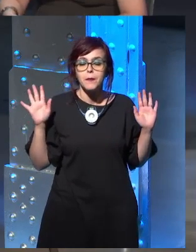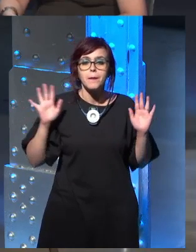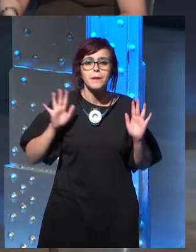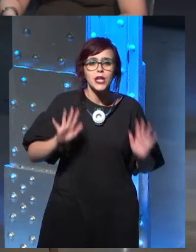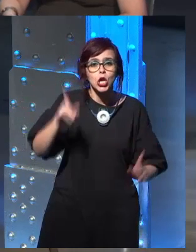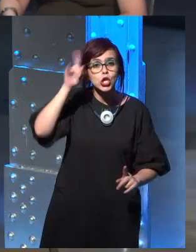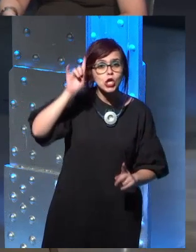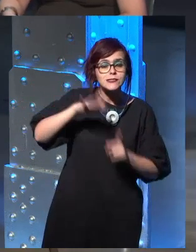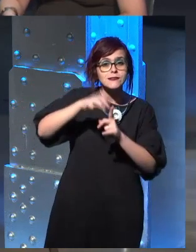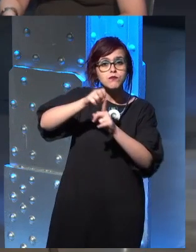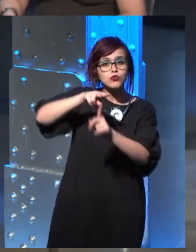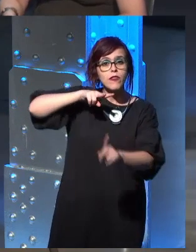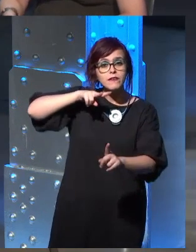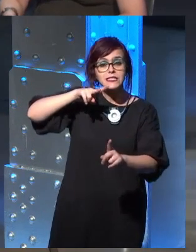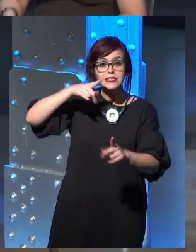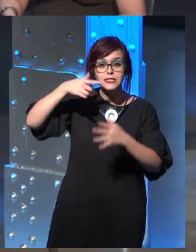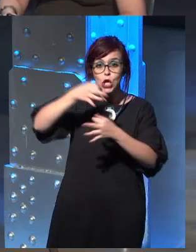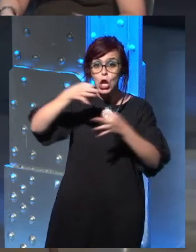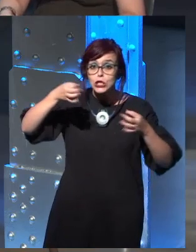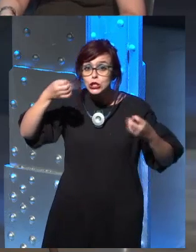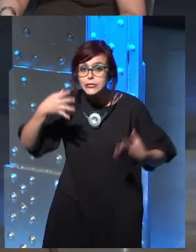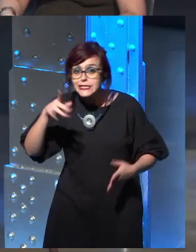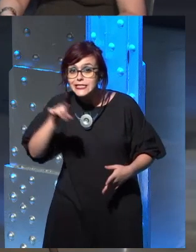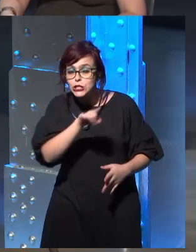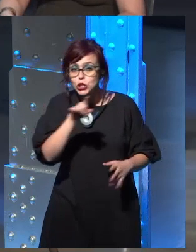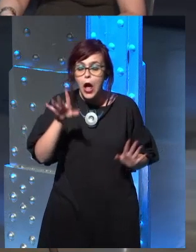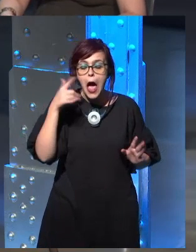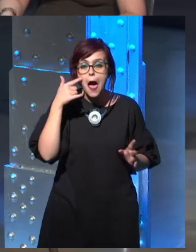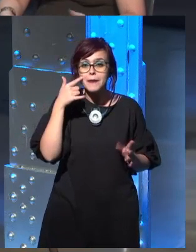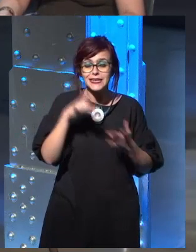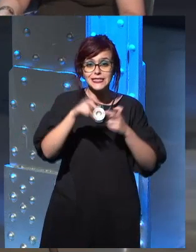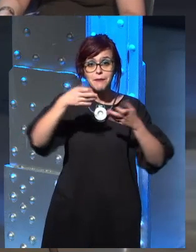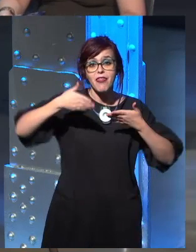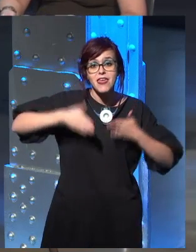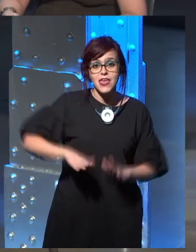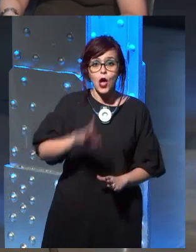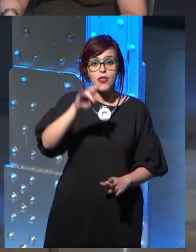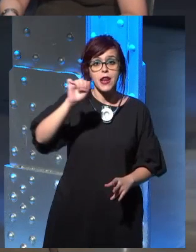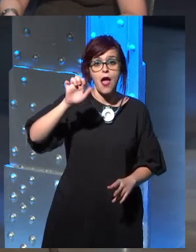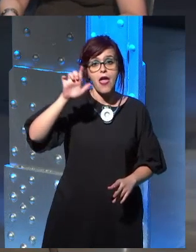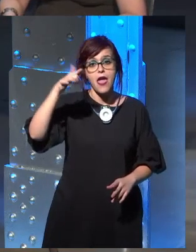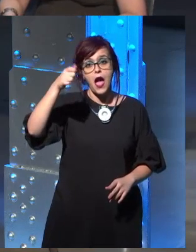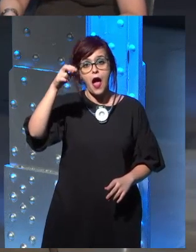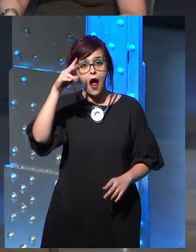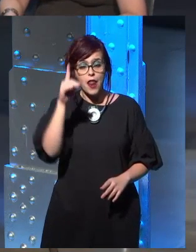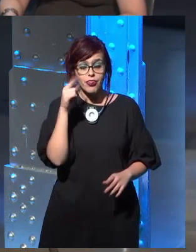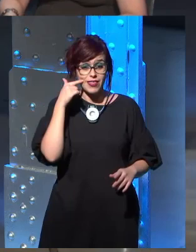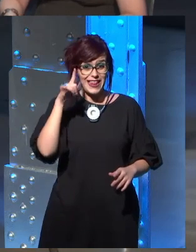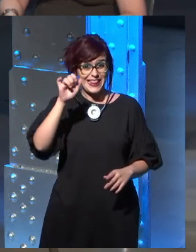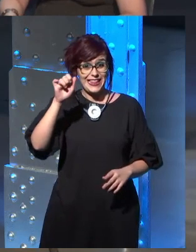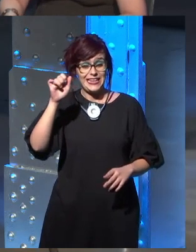No. But... I mean, we have the prophecies that there's going to be pretenders. So